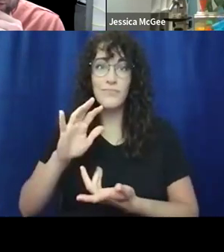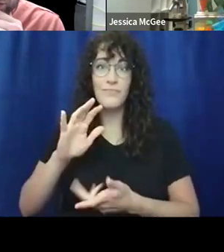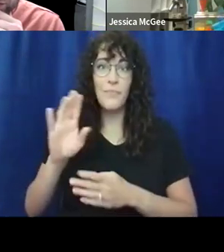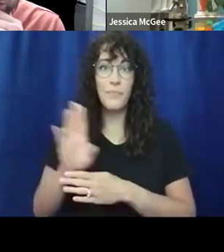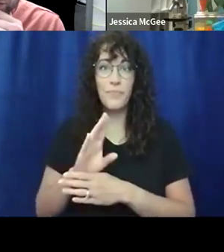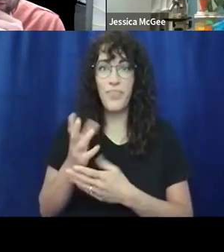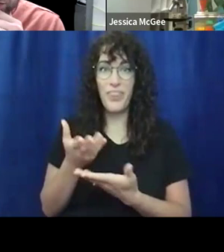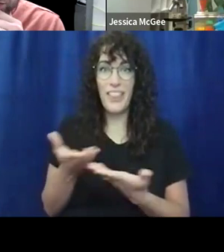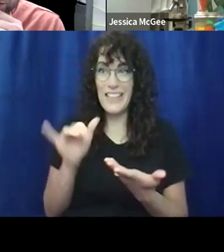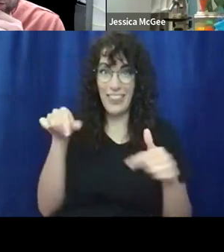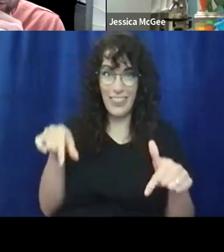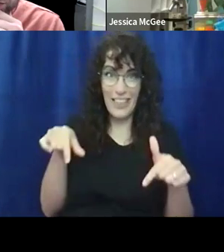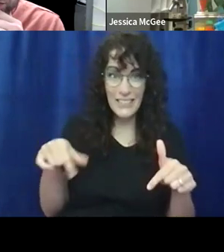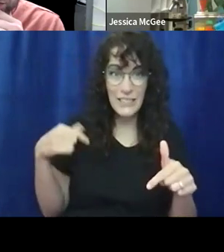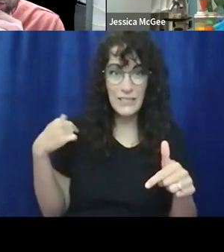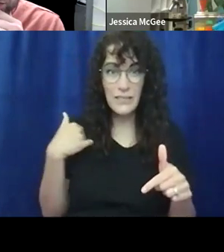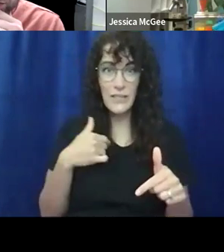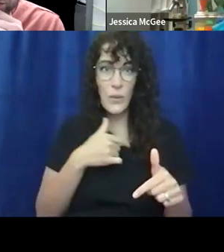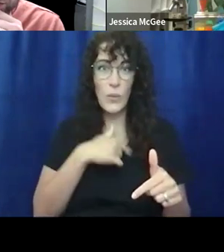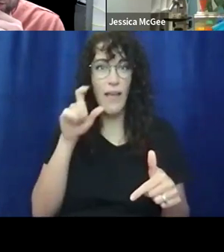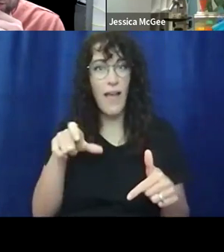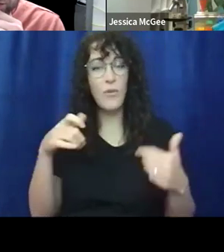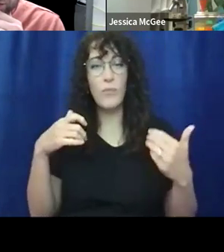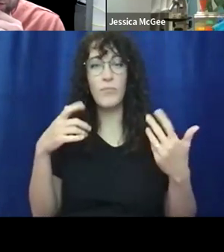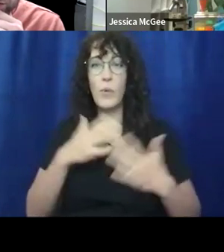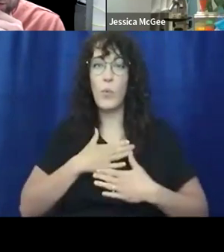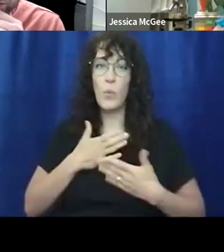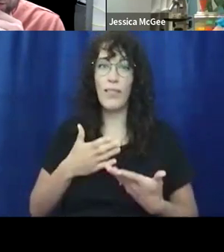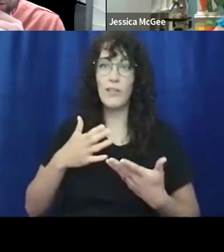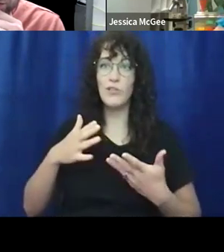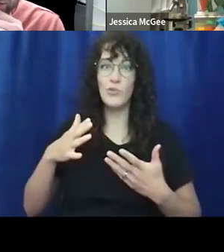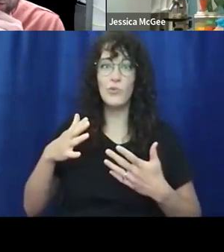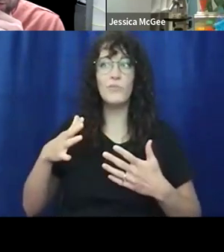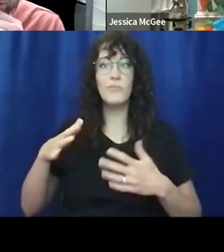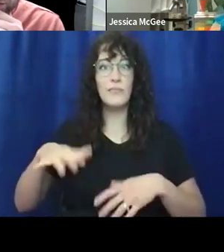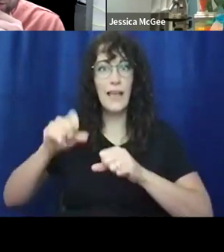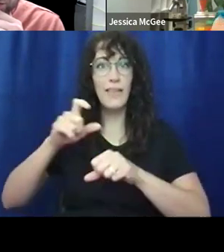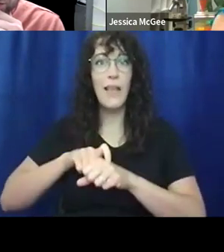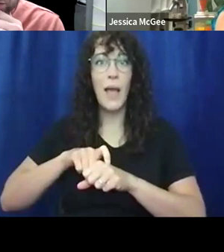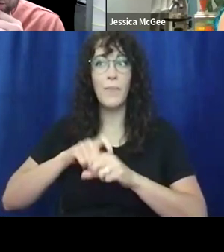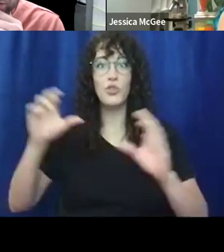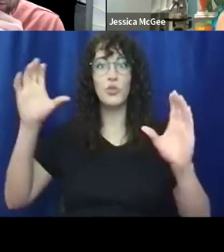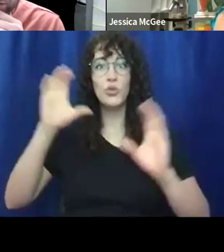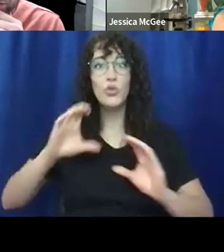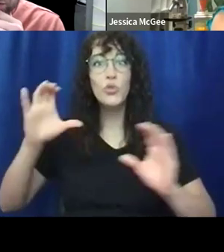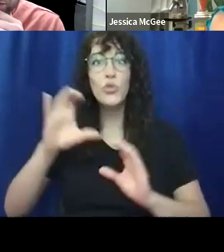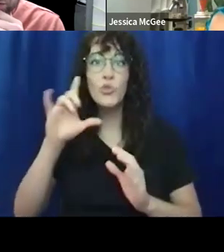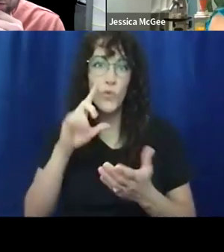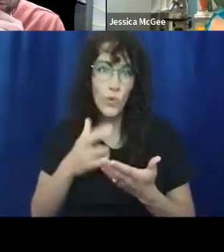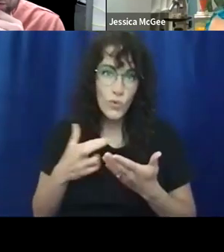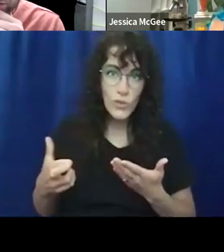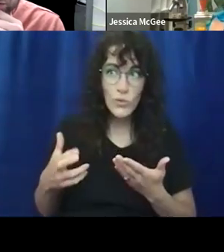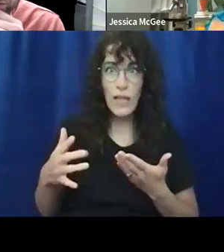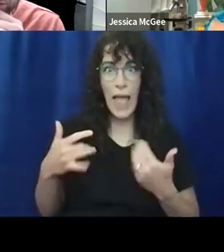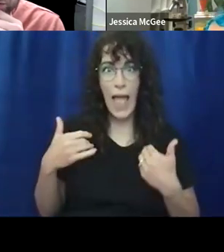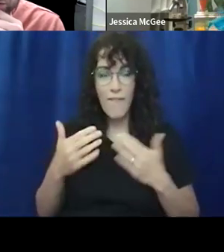like this, we just have to be willing to take the time out and search for these resources and be motivated. It's really hard